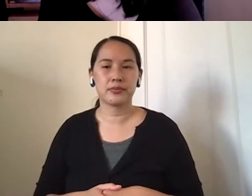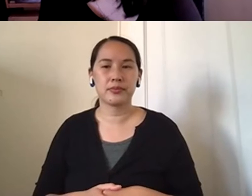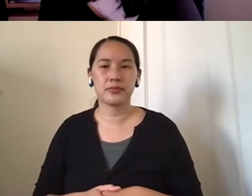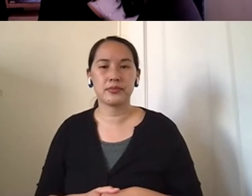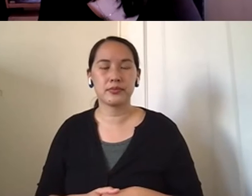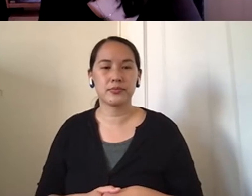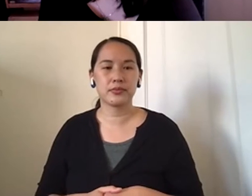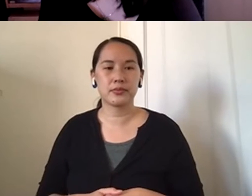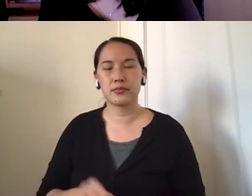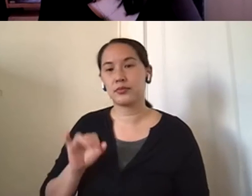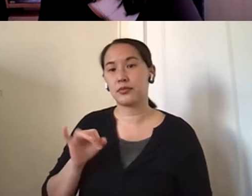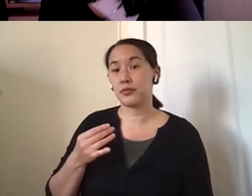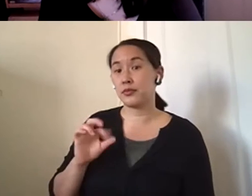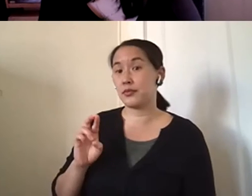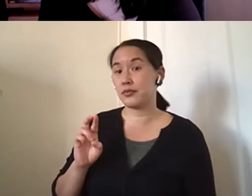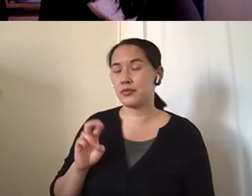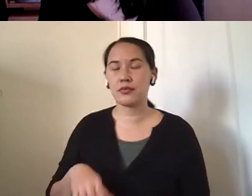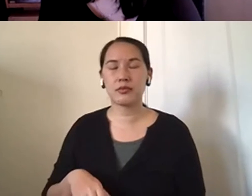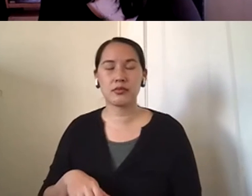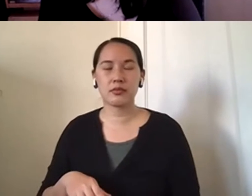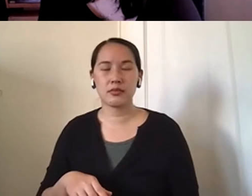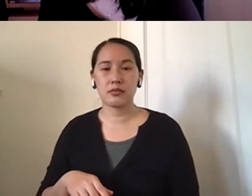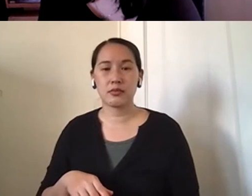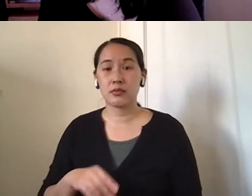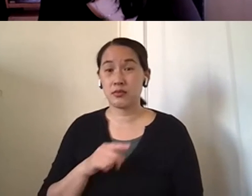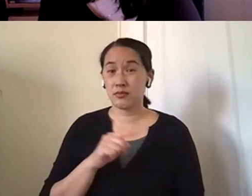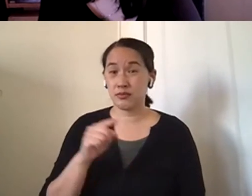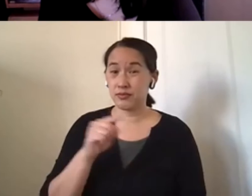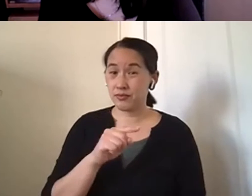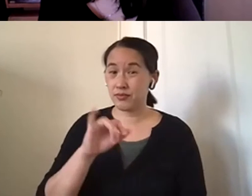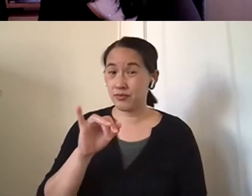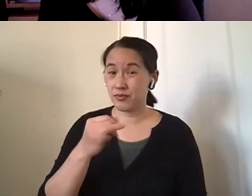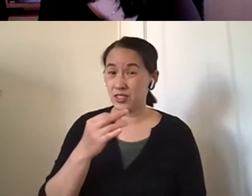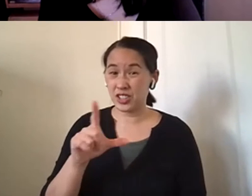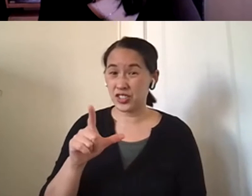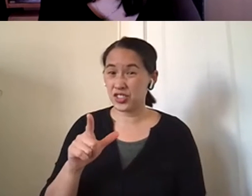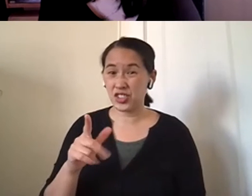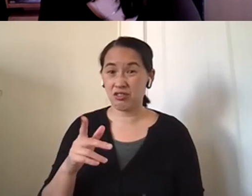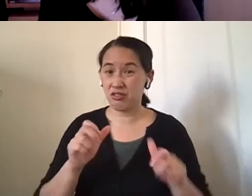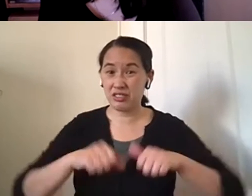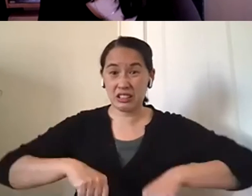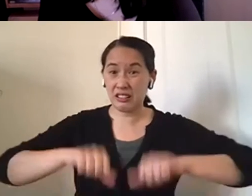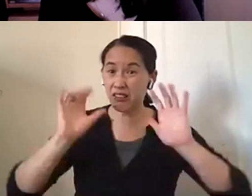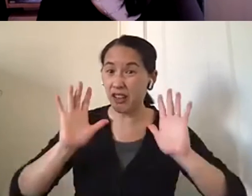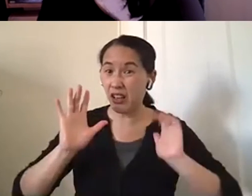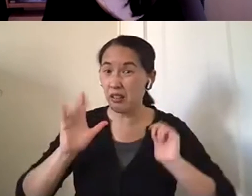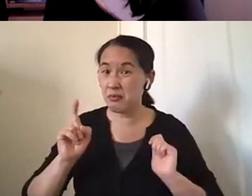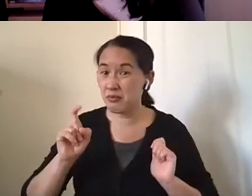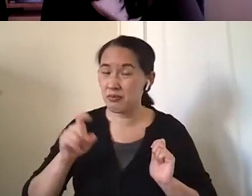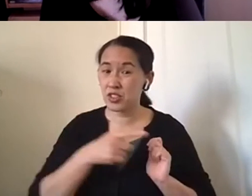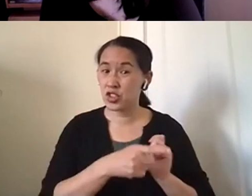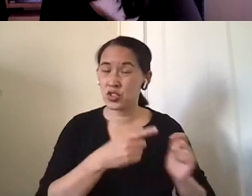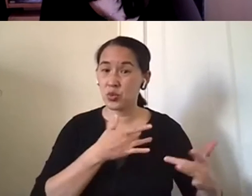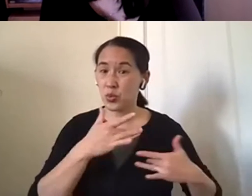Um, and, uh, did she ever sort of give up? Um, did she worry about